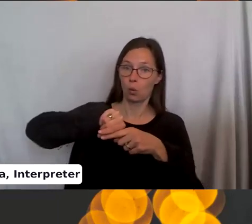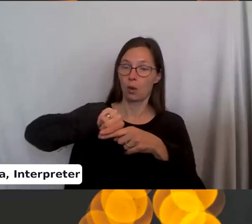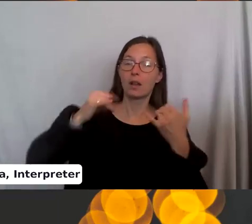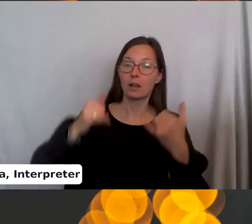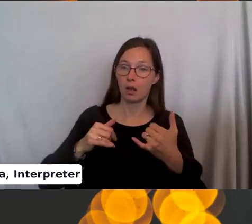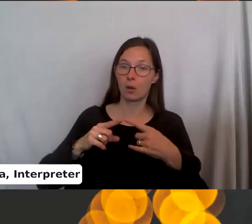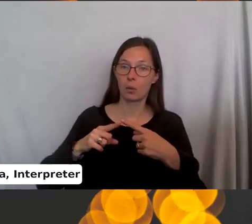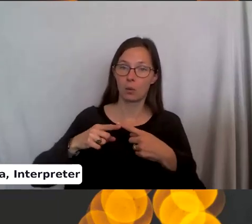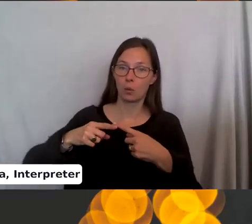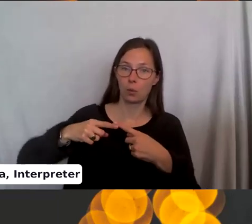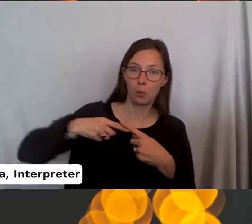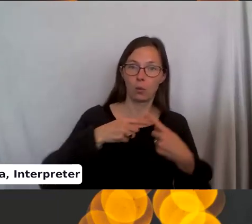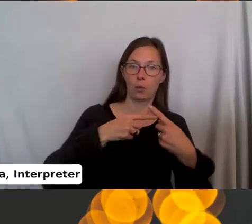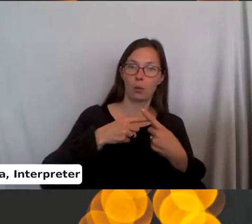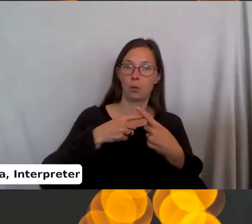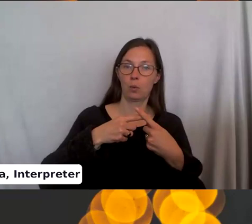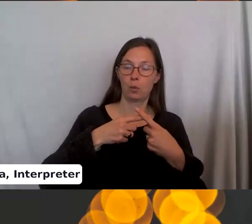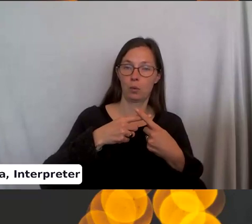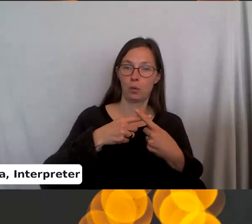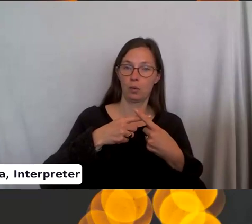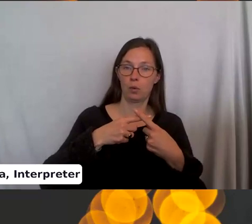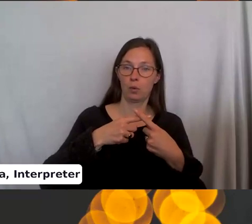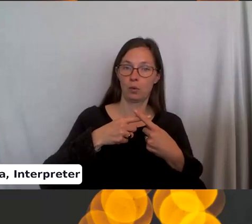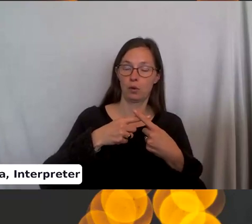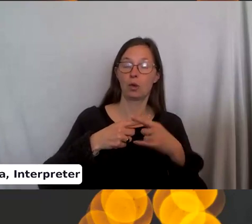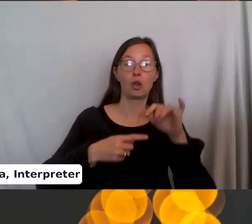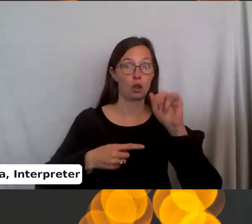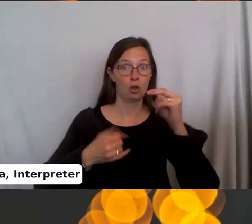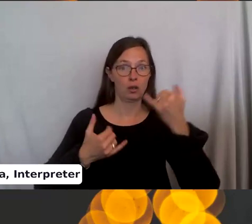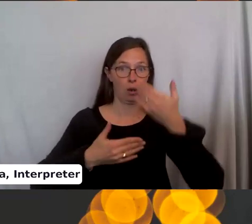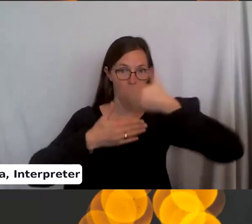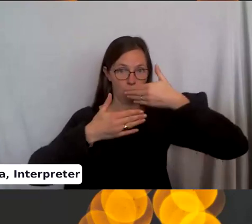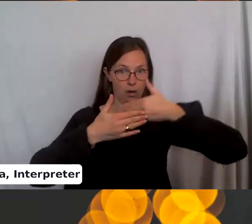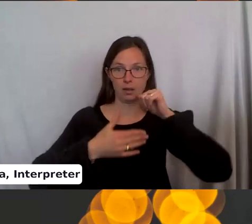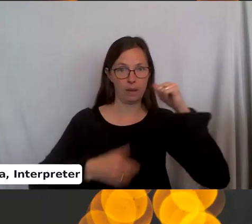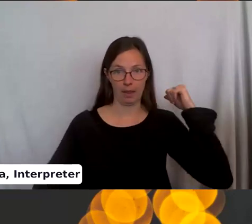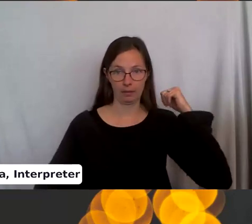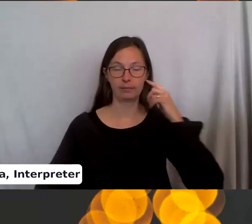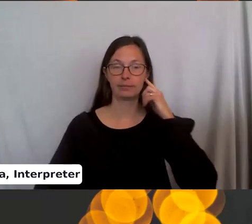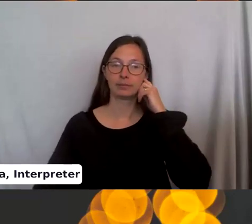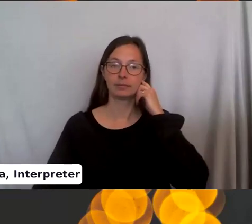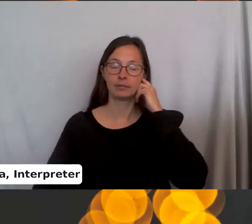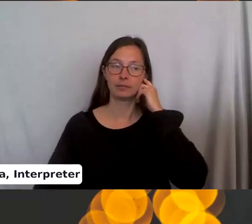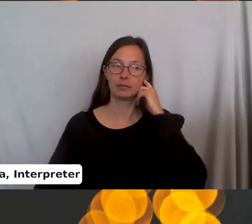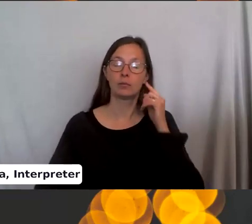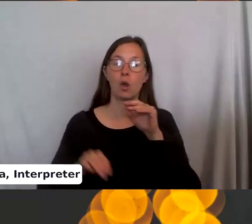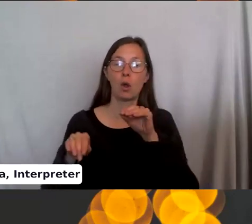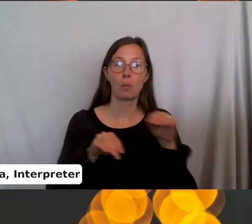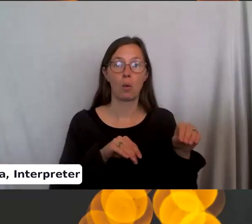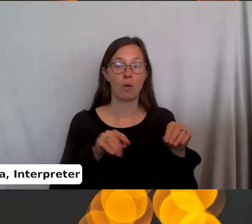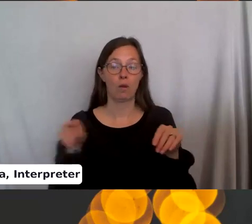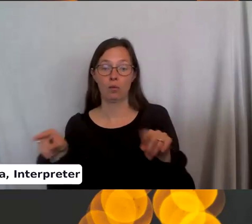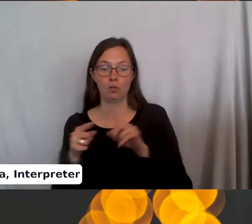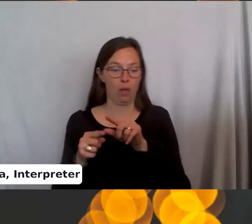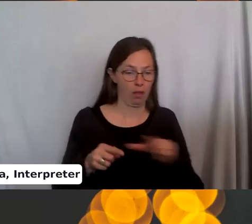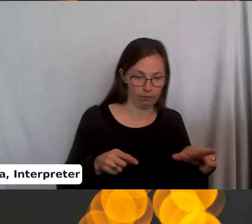way you're going, the yarn is in the front instead of the back. You're going right to left, you're